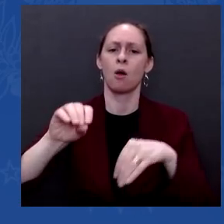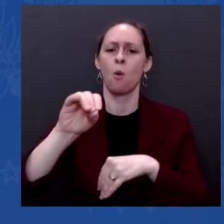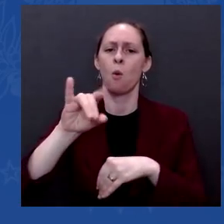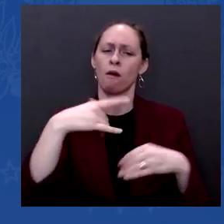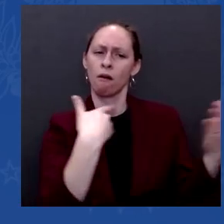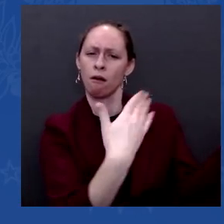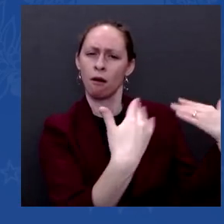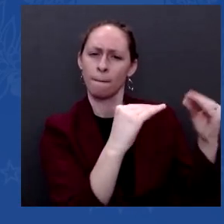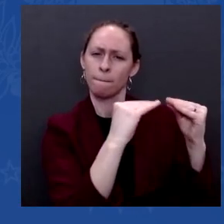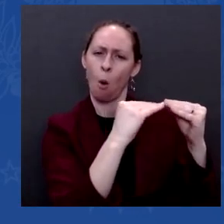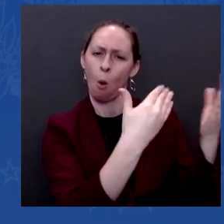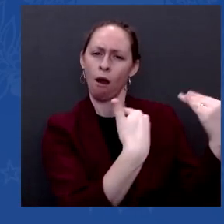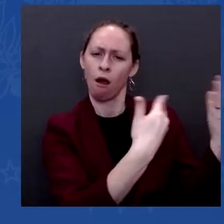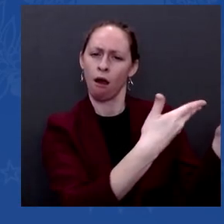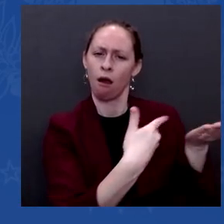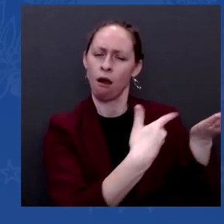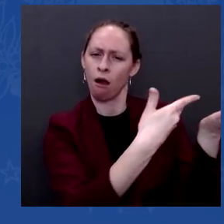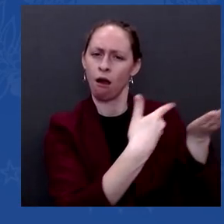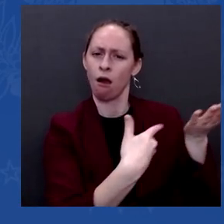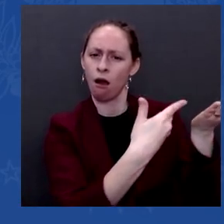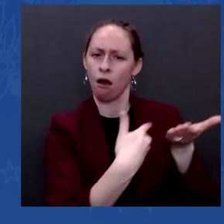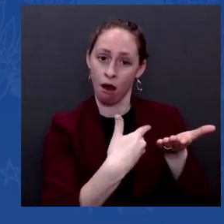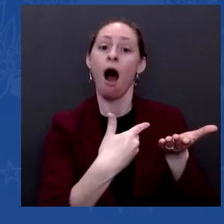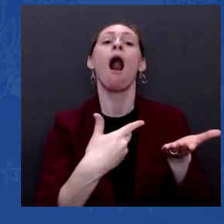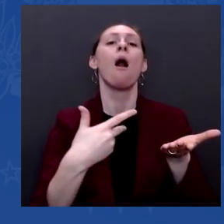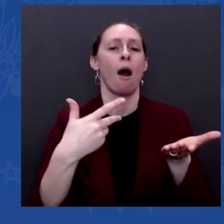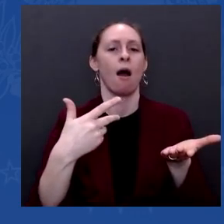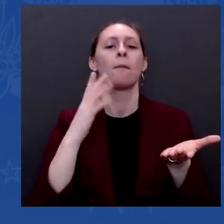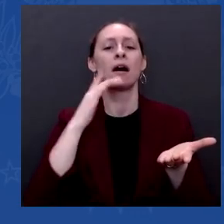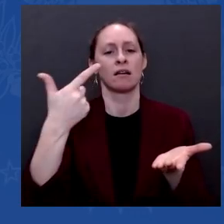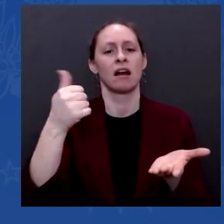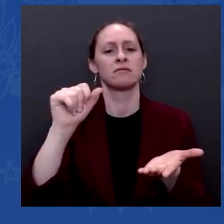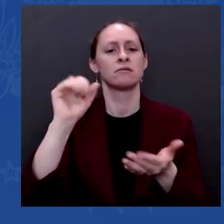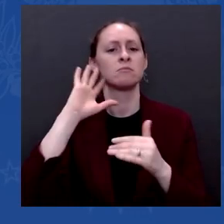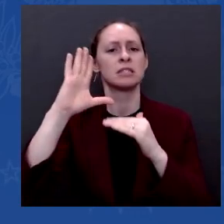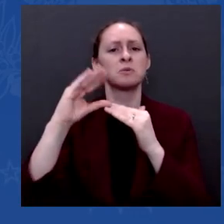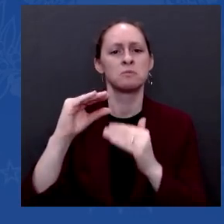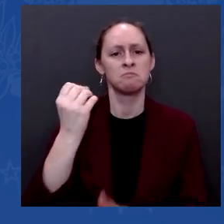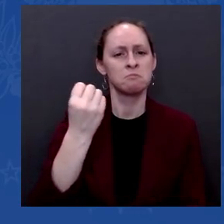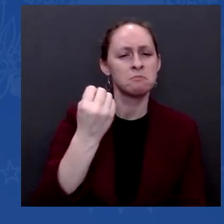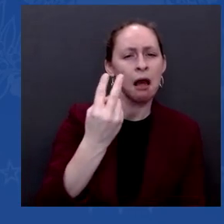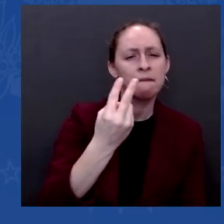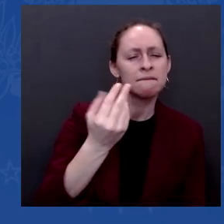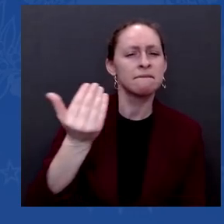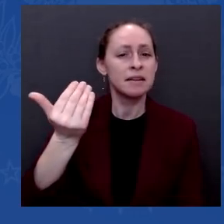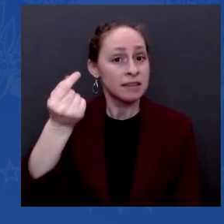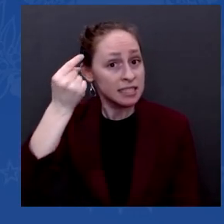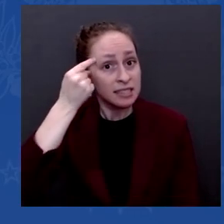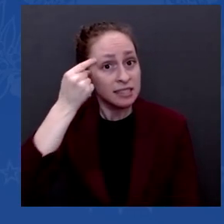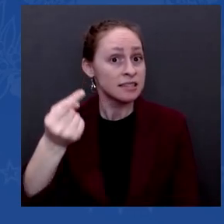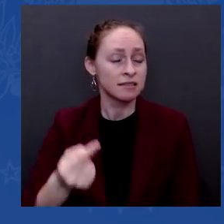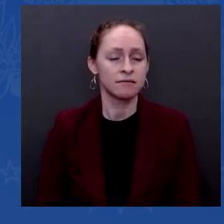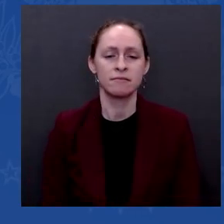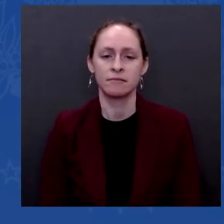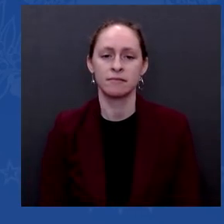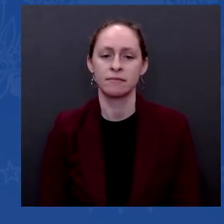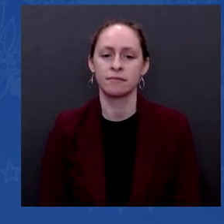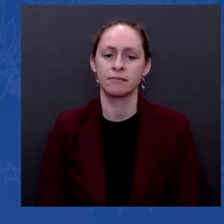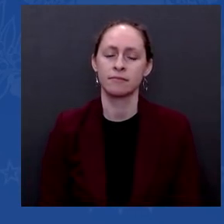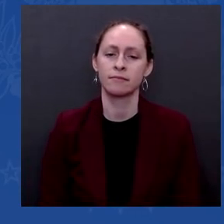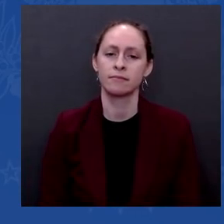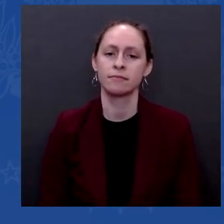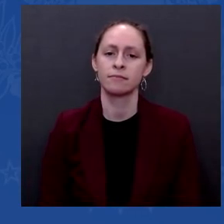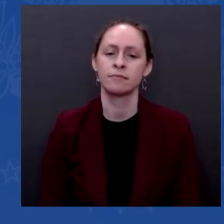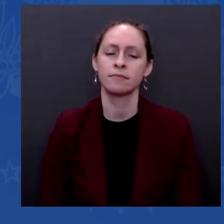places, some places more. There's going to be — there's going to be a reckoning along the line here as to whether or not we're going to